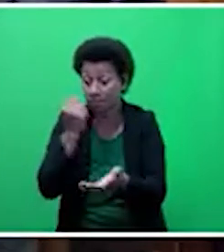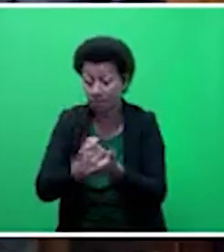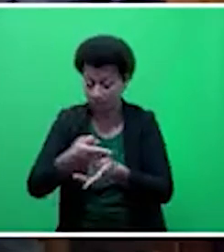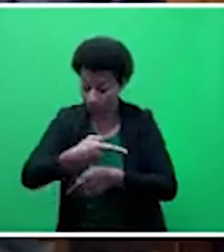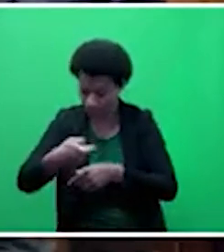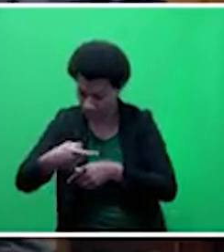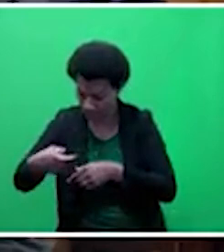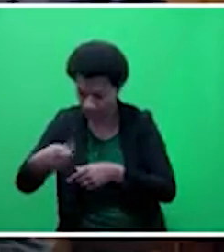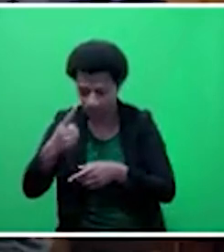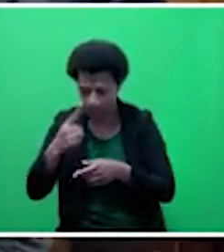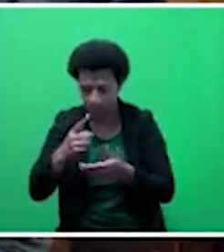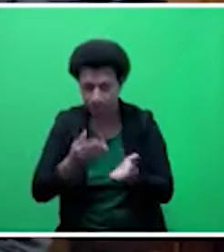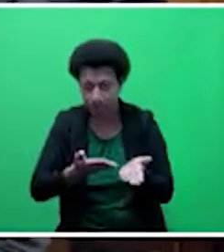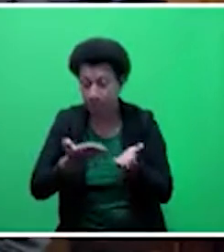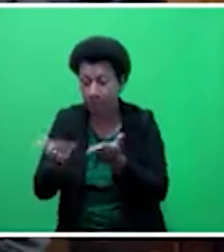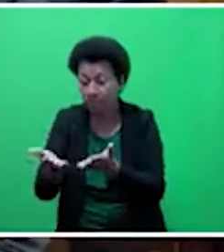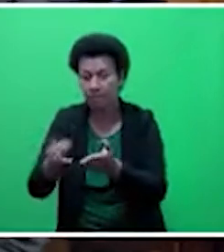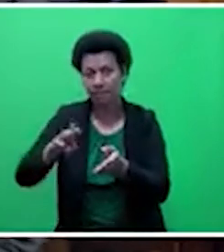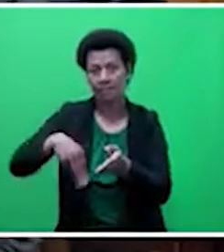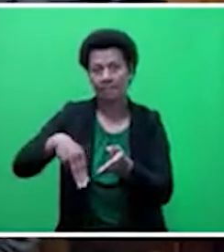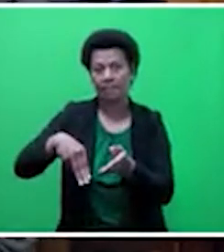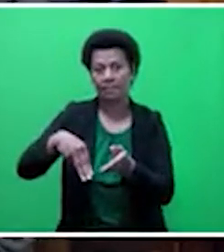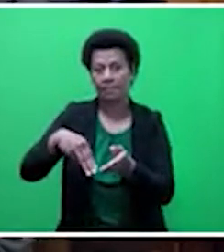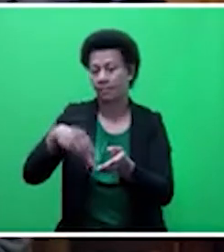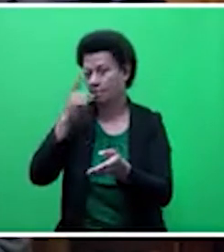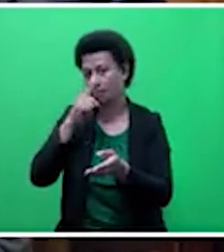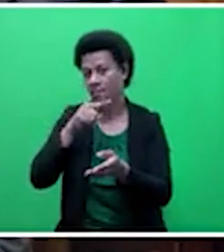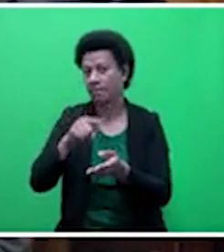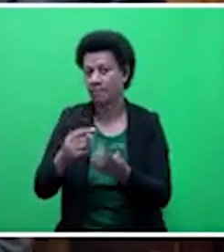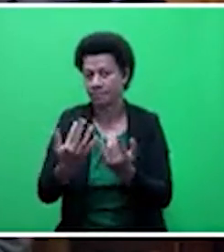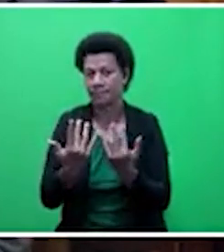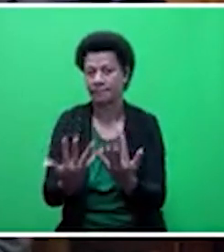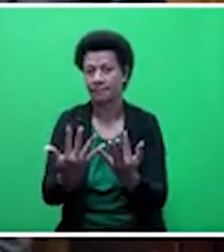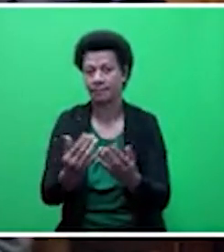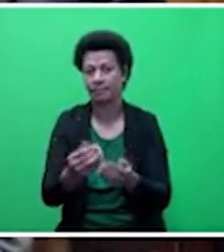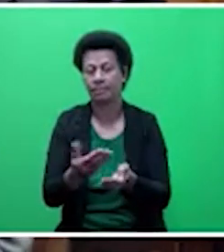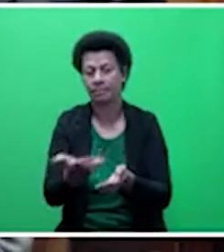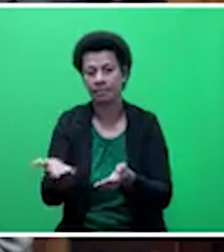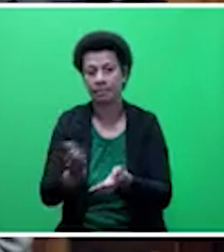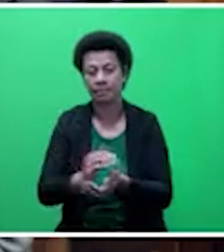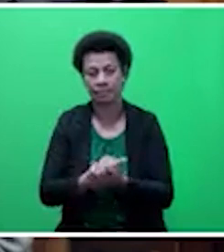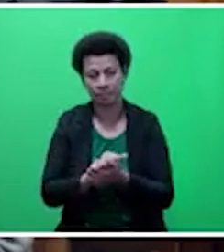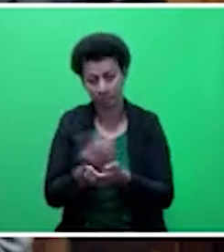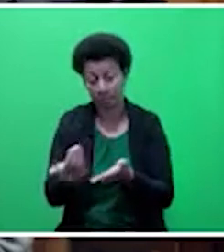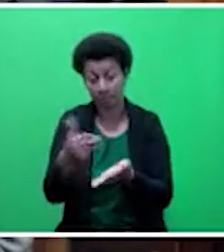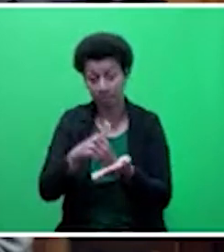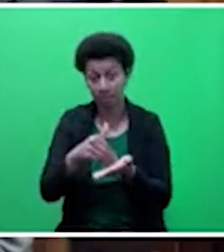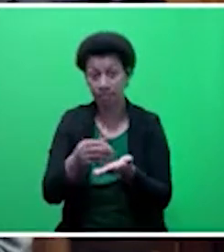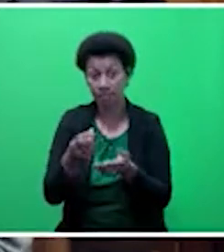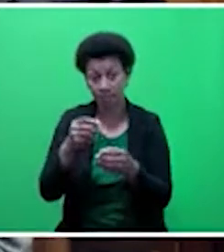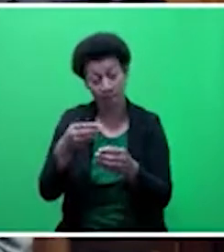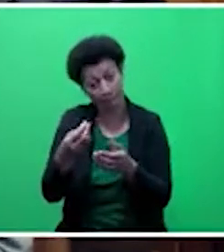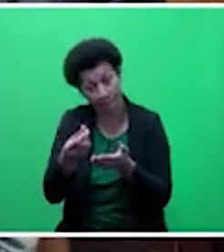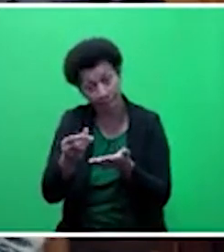in duties are actually passed on to members of the public. And similarly, sir, the additional funding was to create awareness,